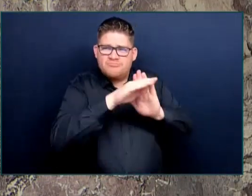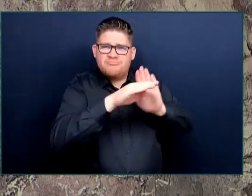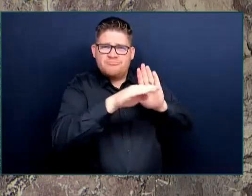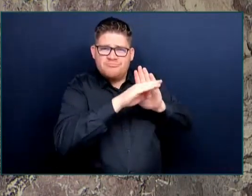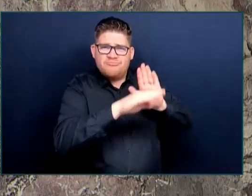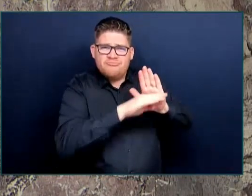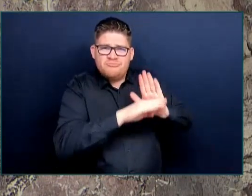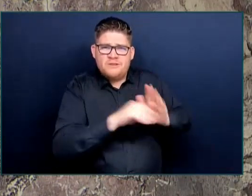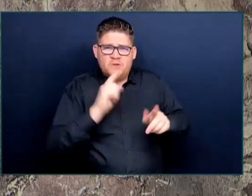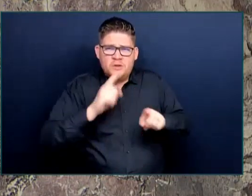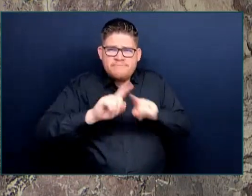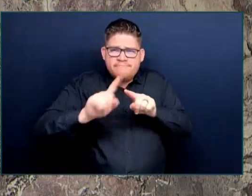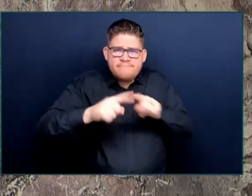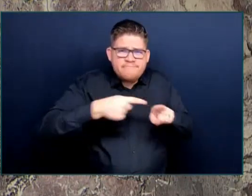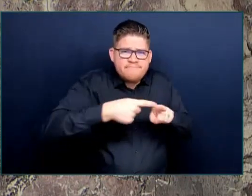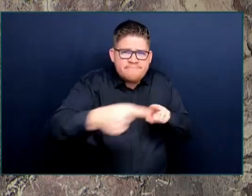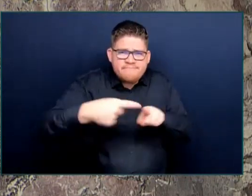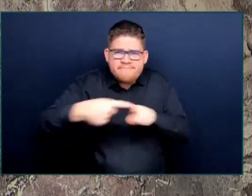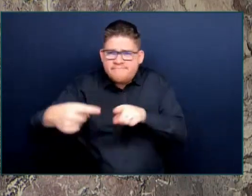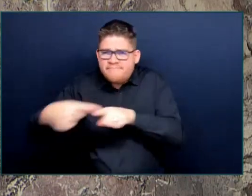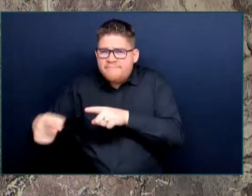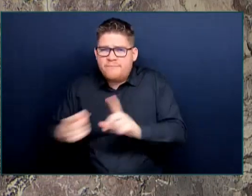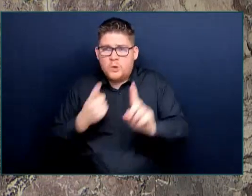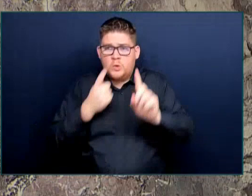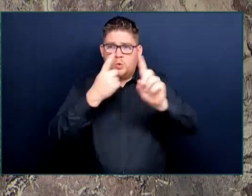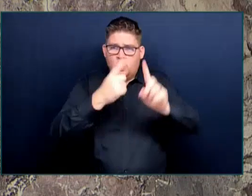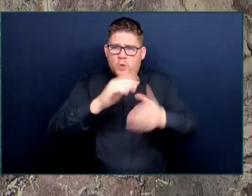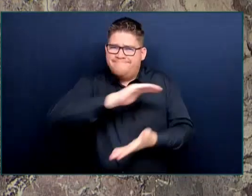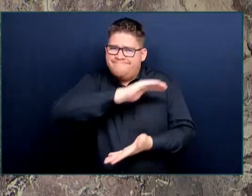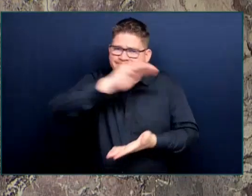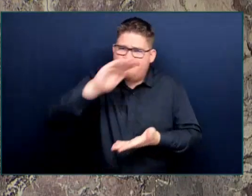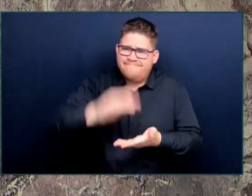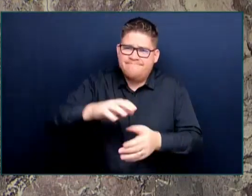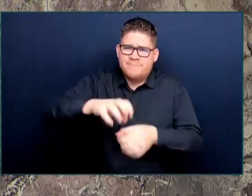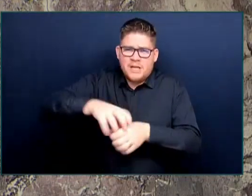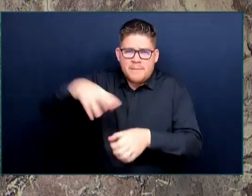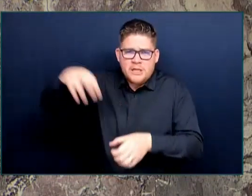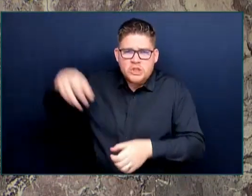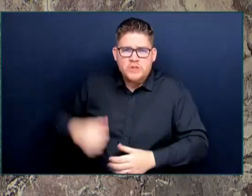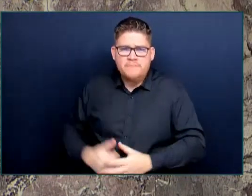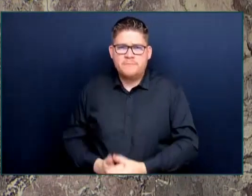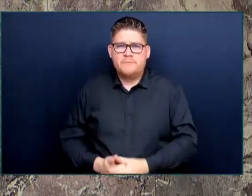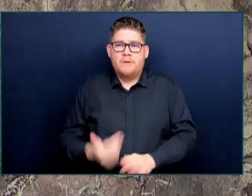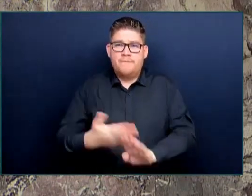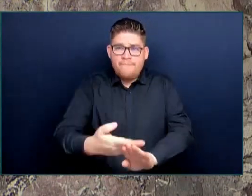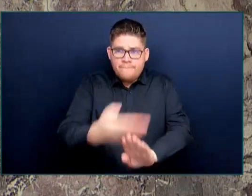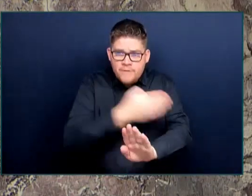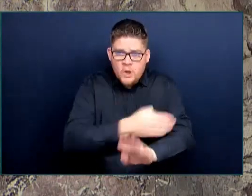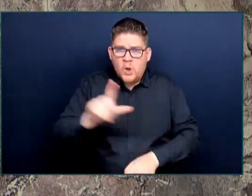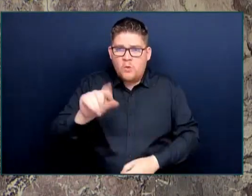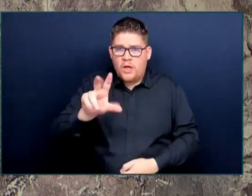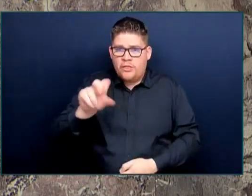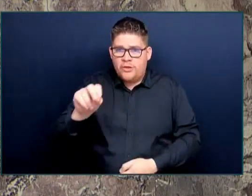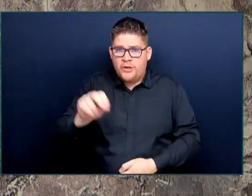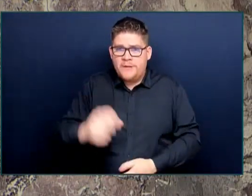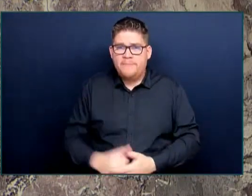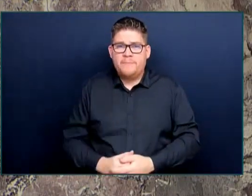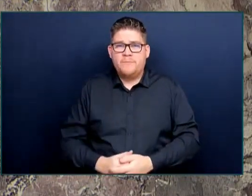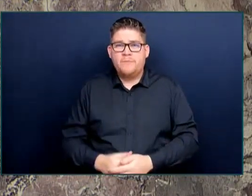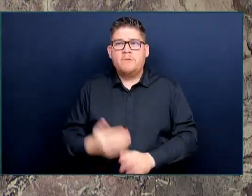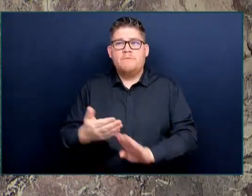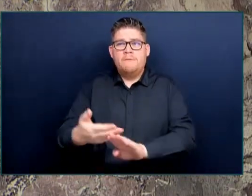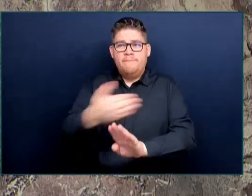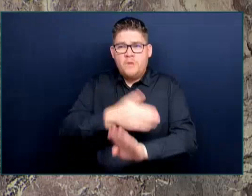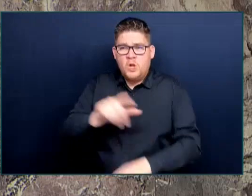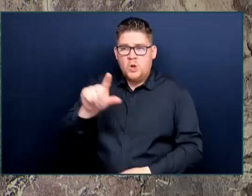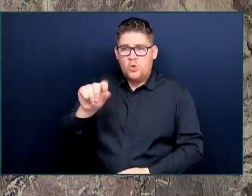2030, now and 2040, now and 2050. We are making progress on them. This is hard work, but we